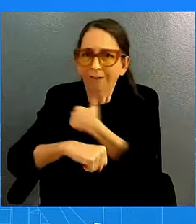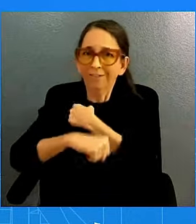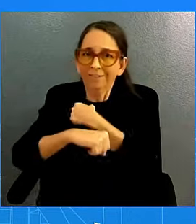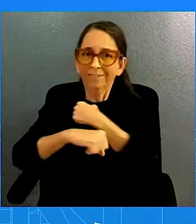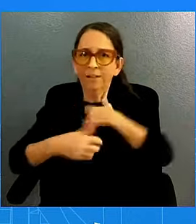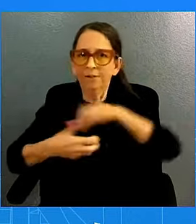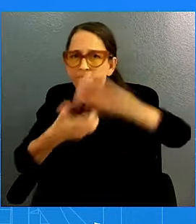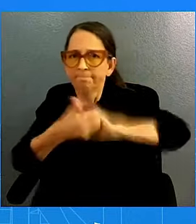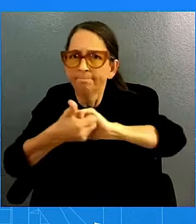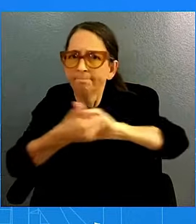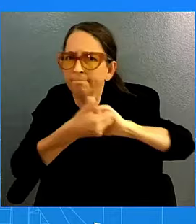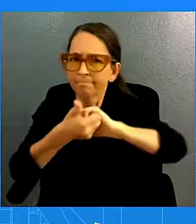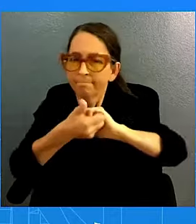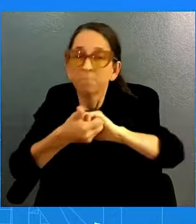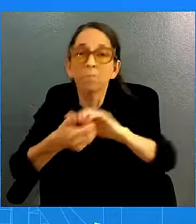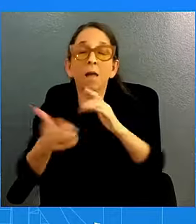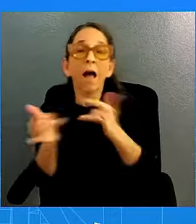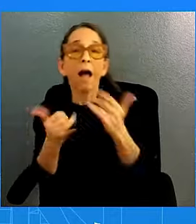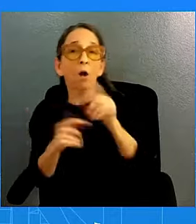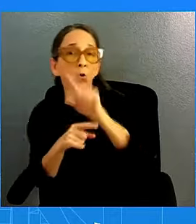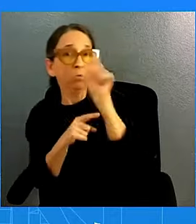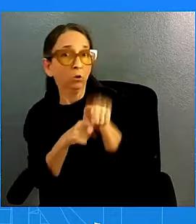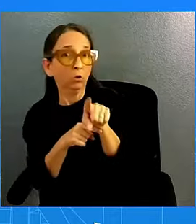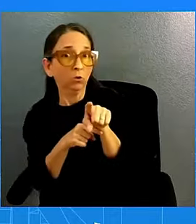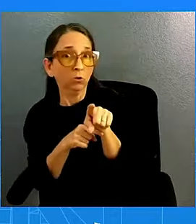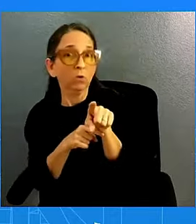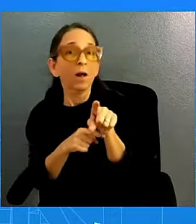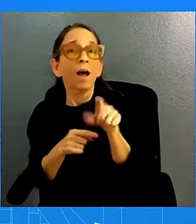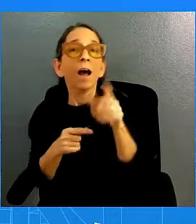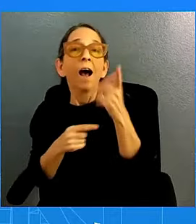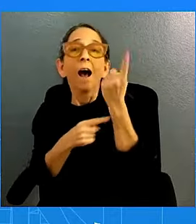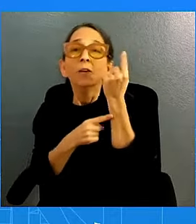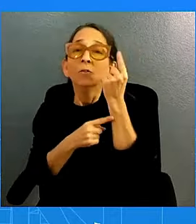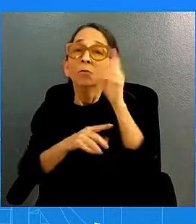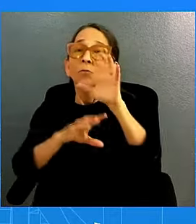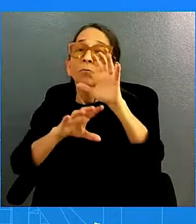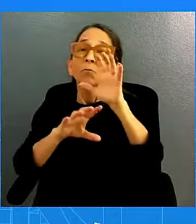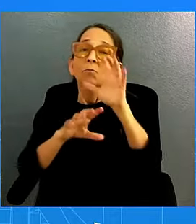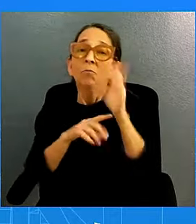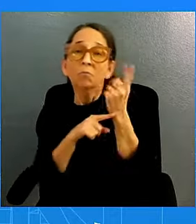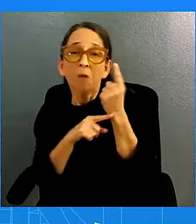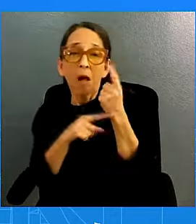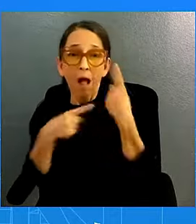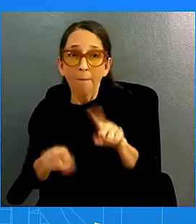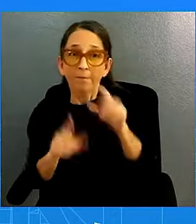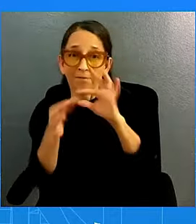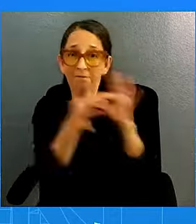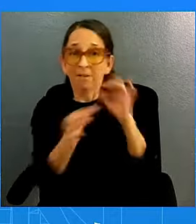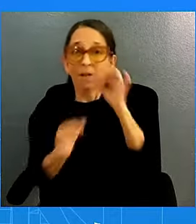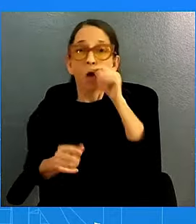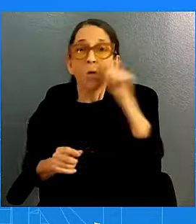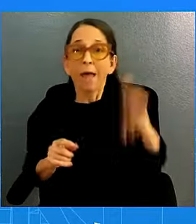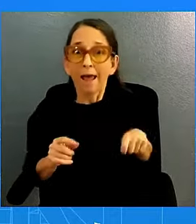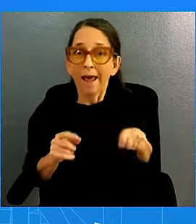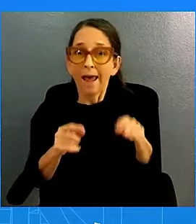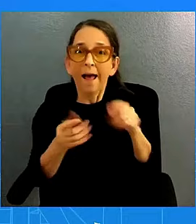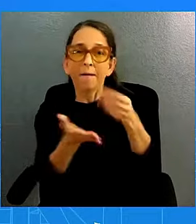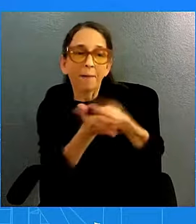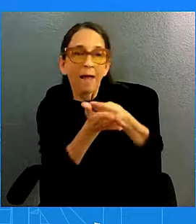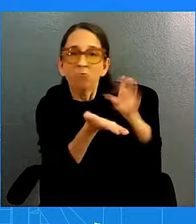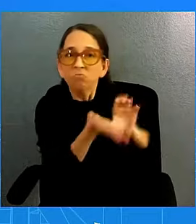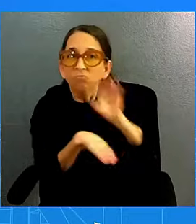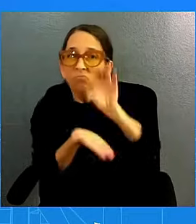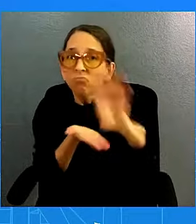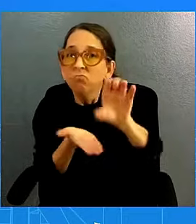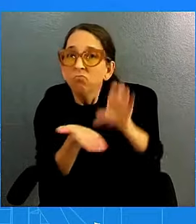Amda, last year the President's message was largely about Ukraine and the need for more funding for Ukraine's defenses. October 7th happened just a couple